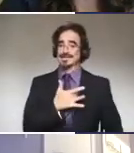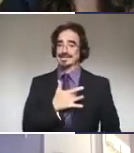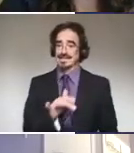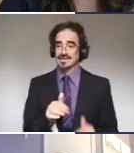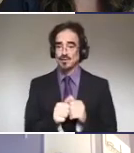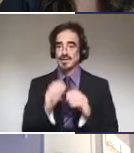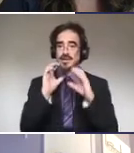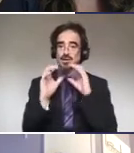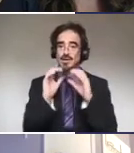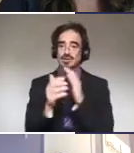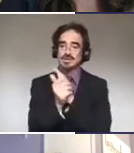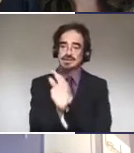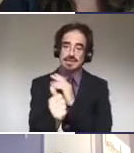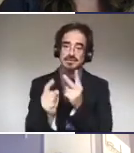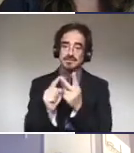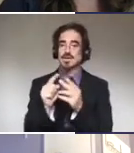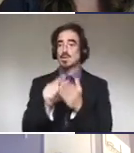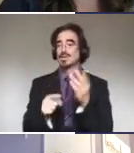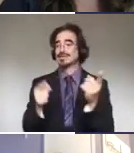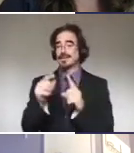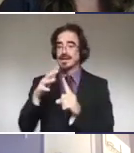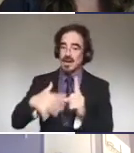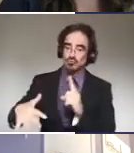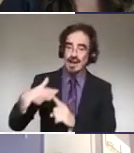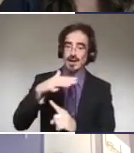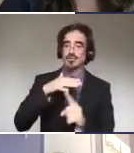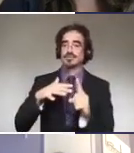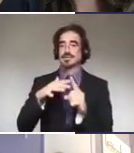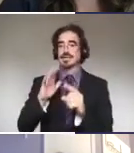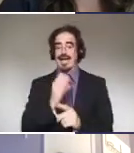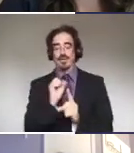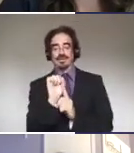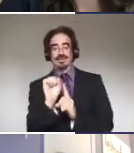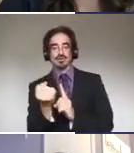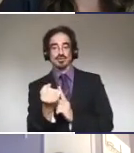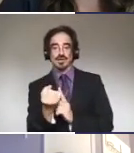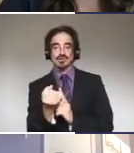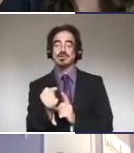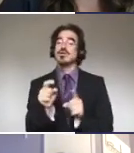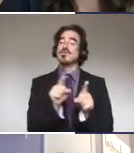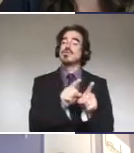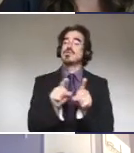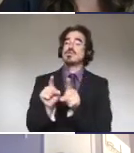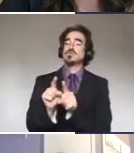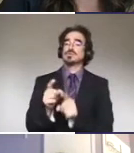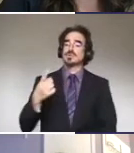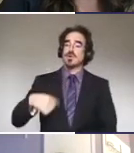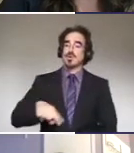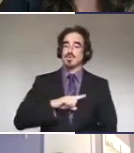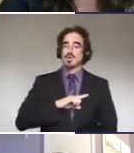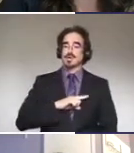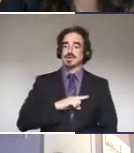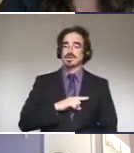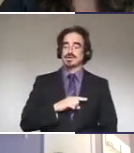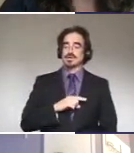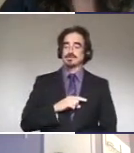and what's going on around us, aware of the environment and our situations. And, um, we also, I have found in